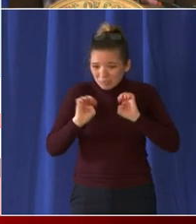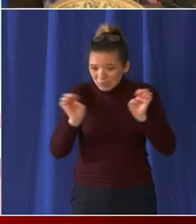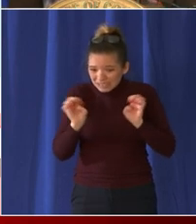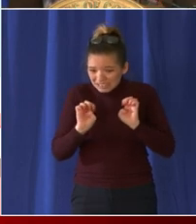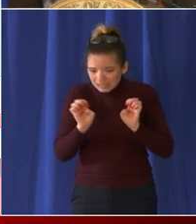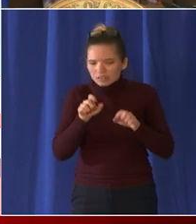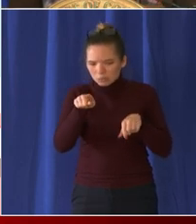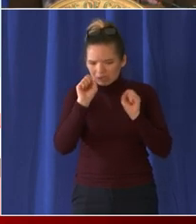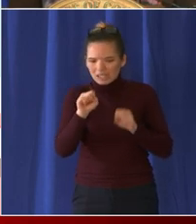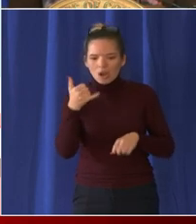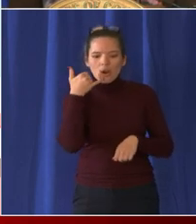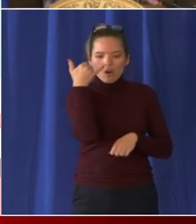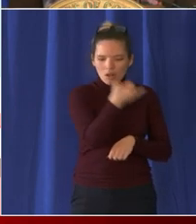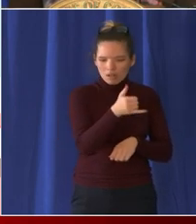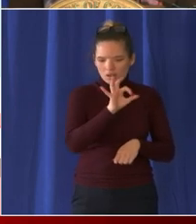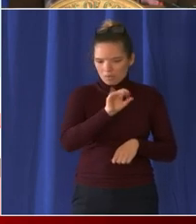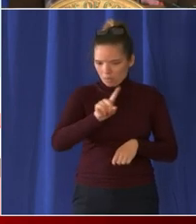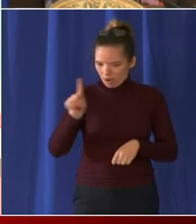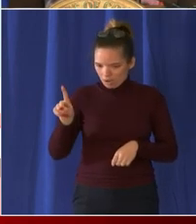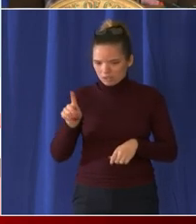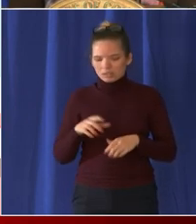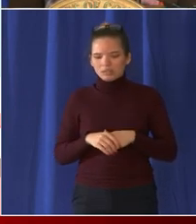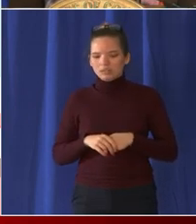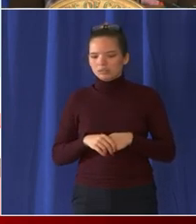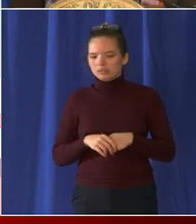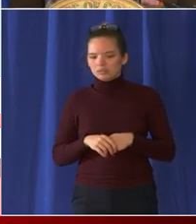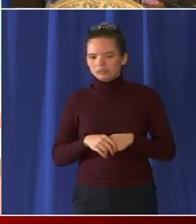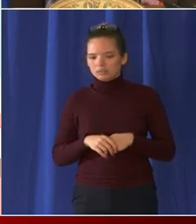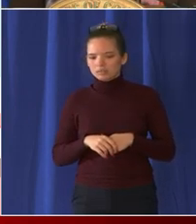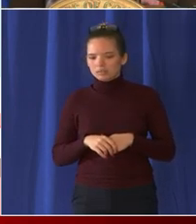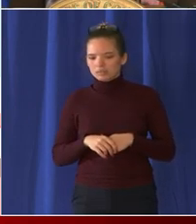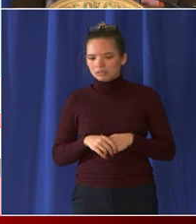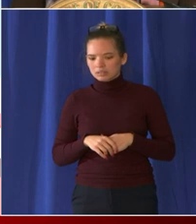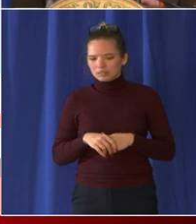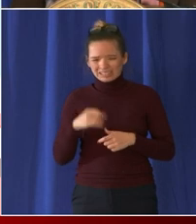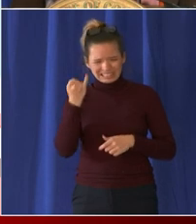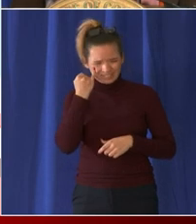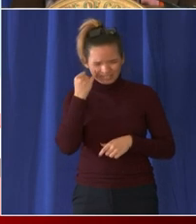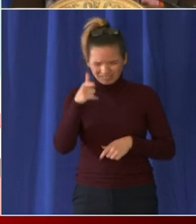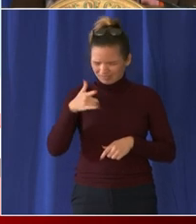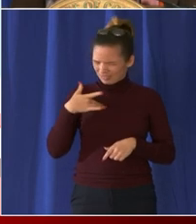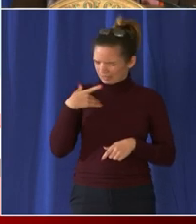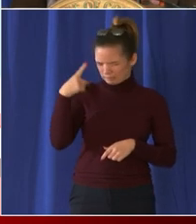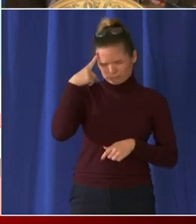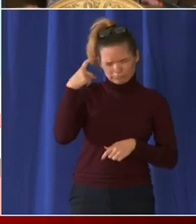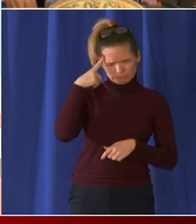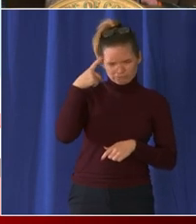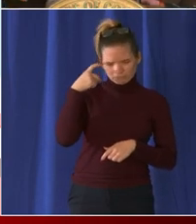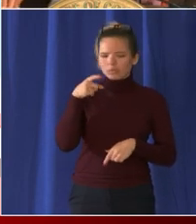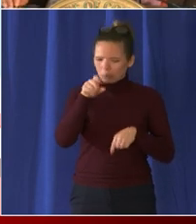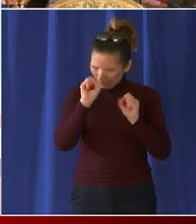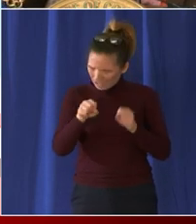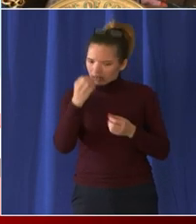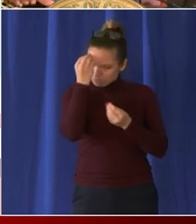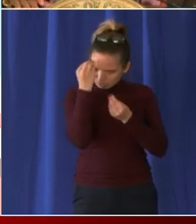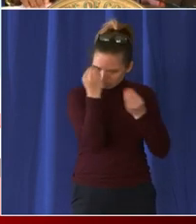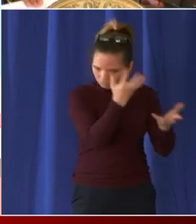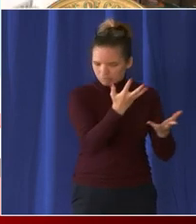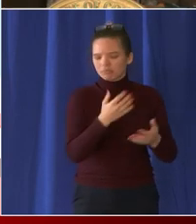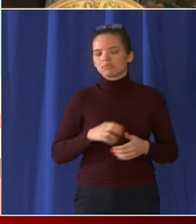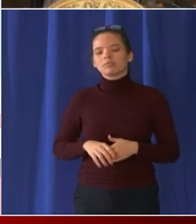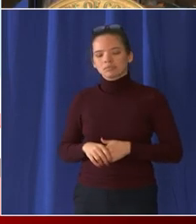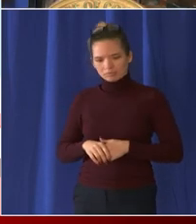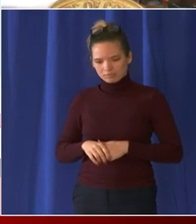activity into the police and use the tip line where you can report anonymously so with that we'll take your